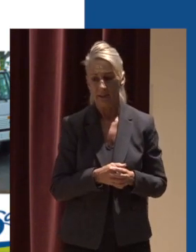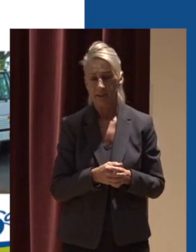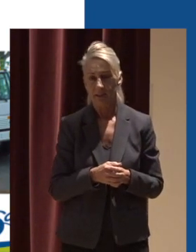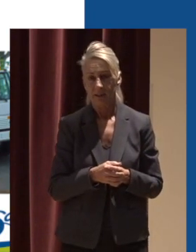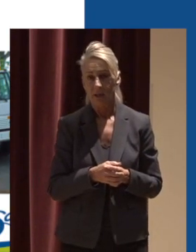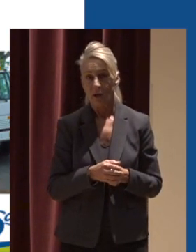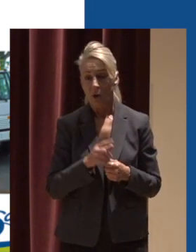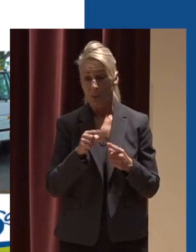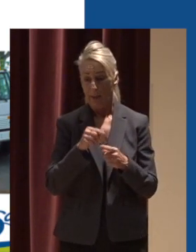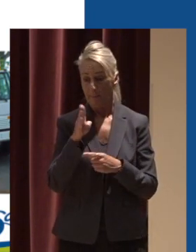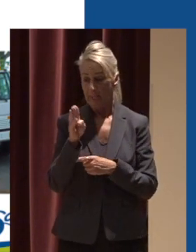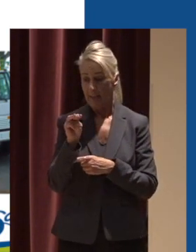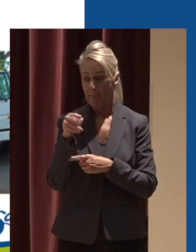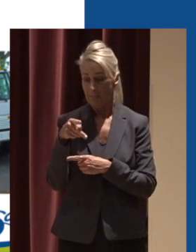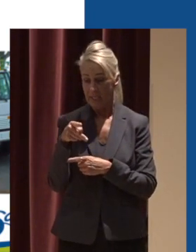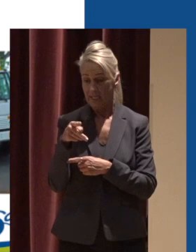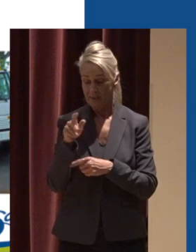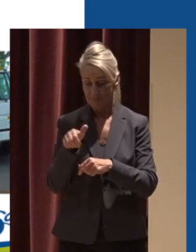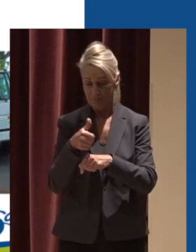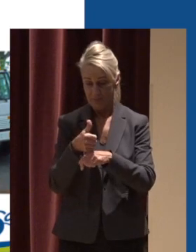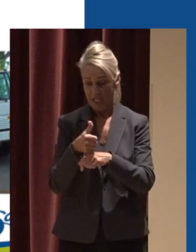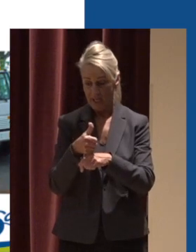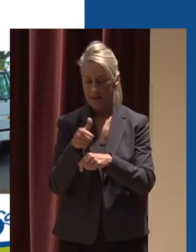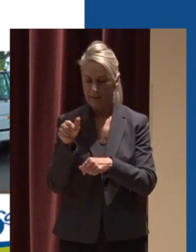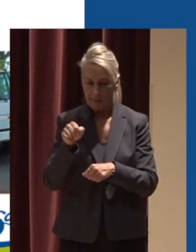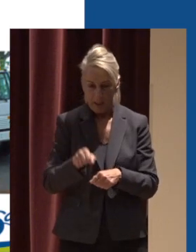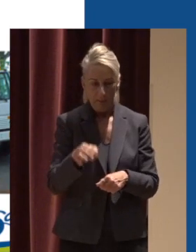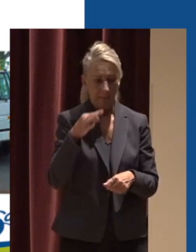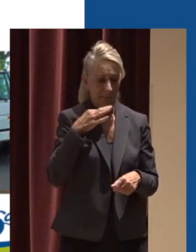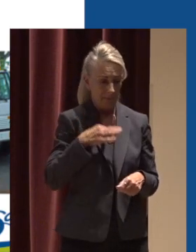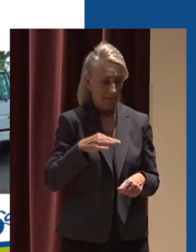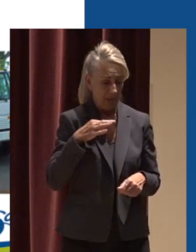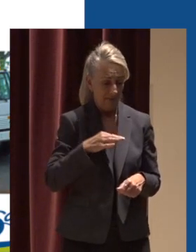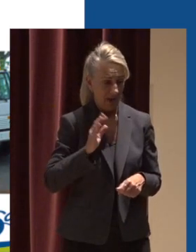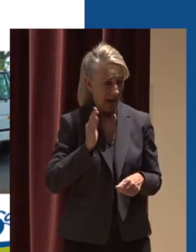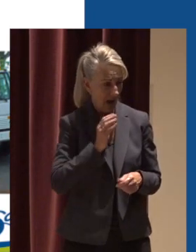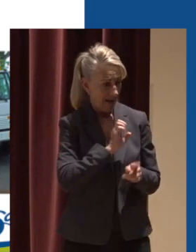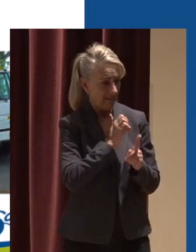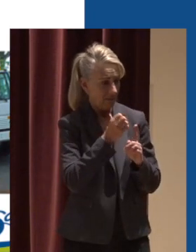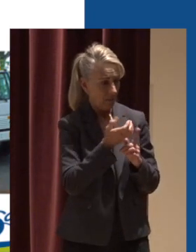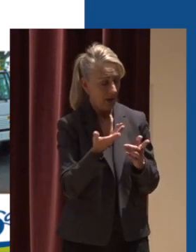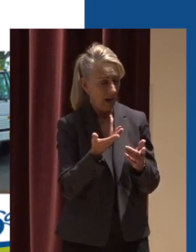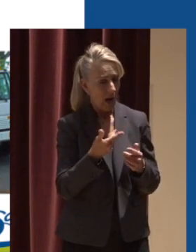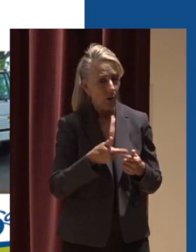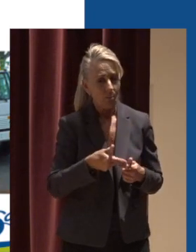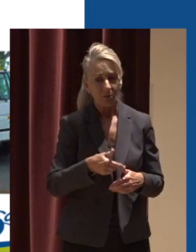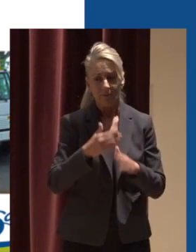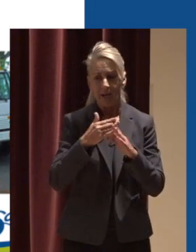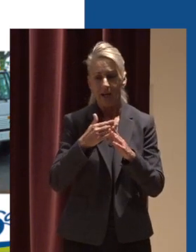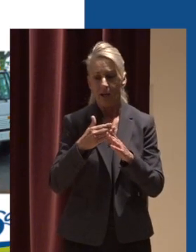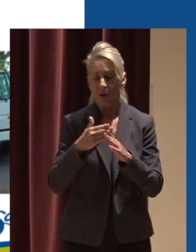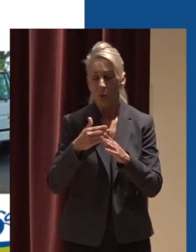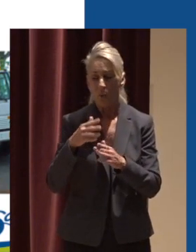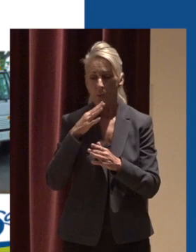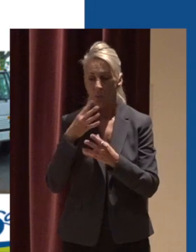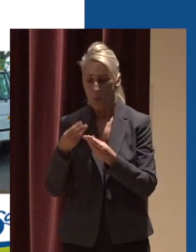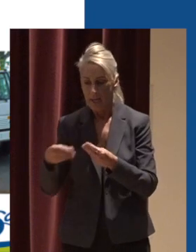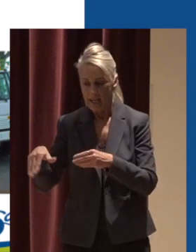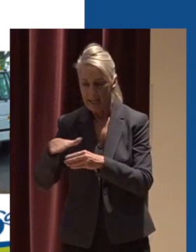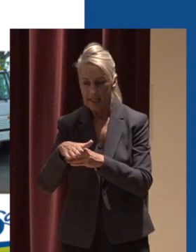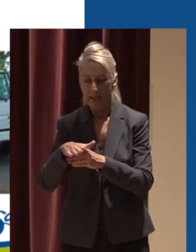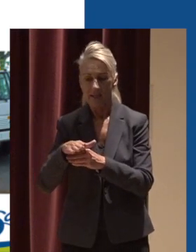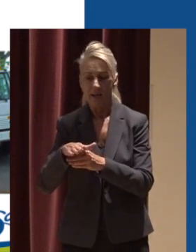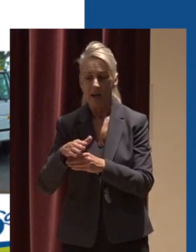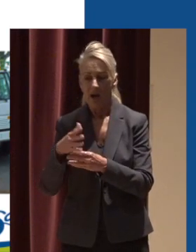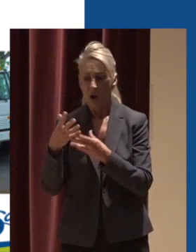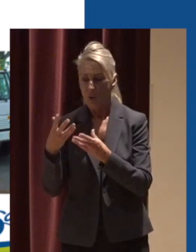when BMPs are put into practice they can benefit our environment by providing protection of wetlands and aquatic ecosystems